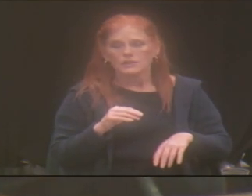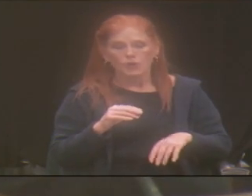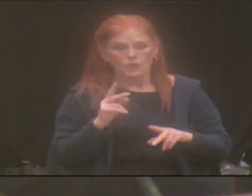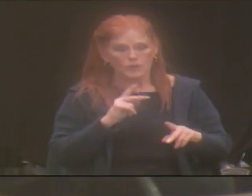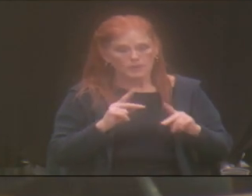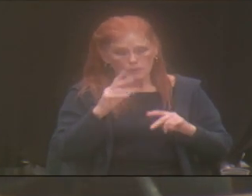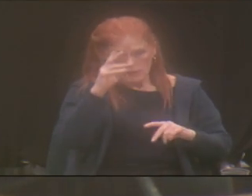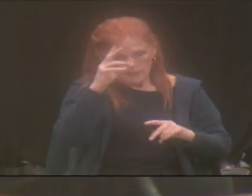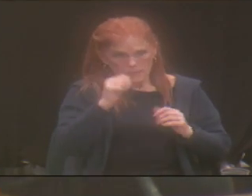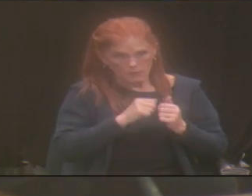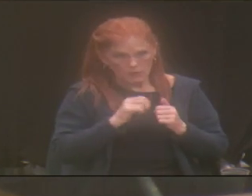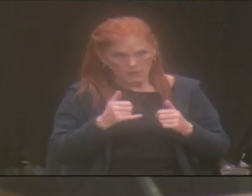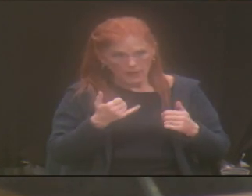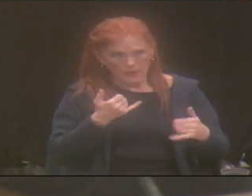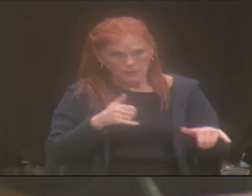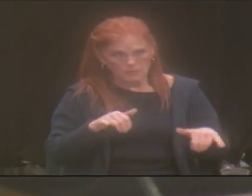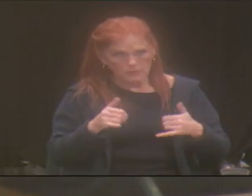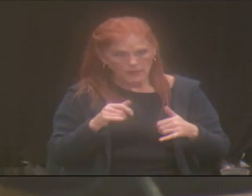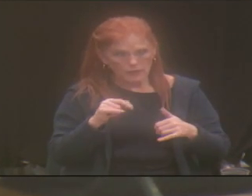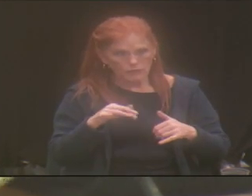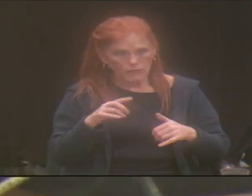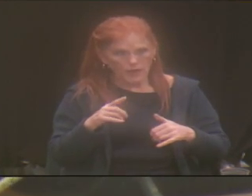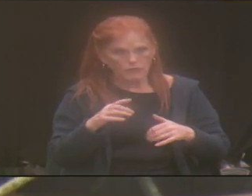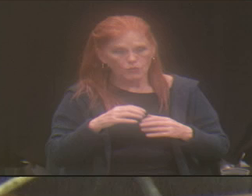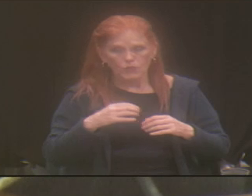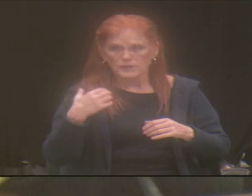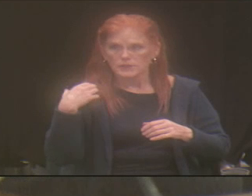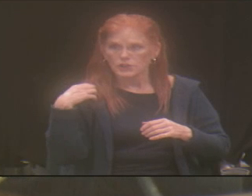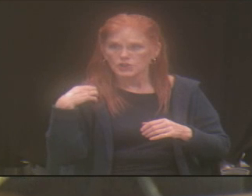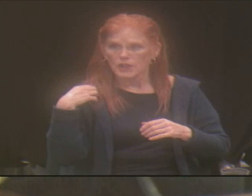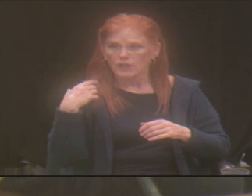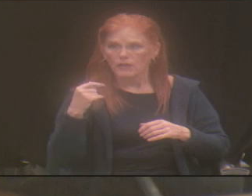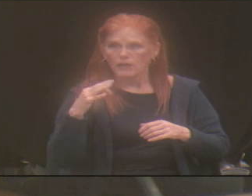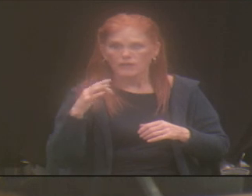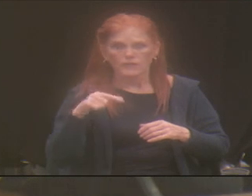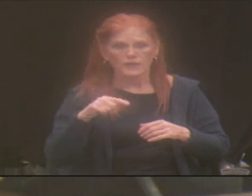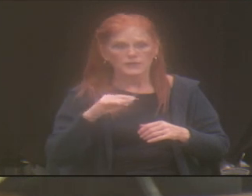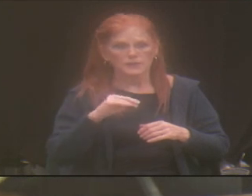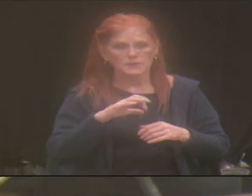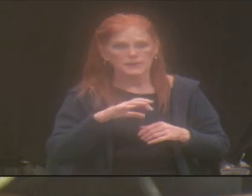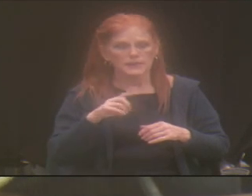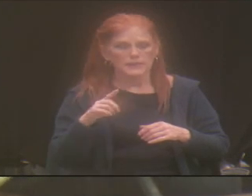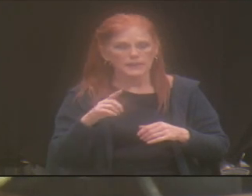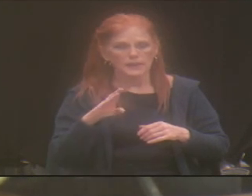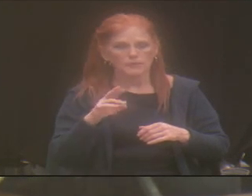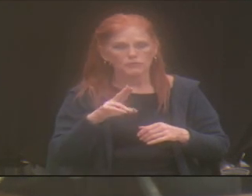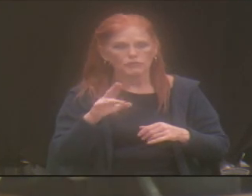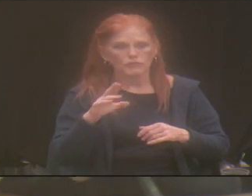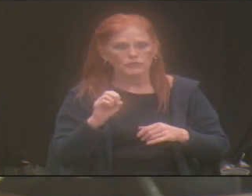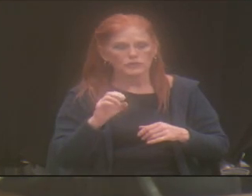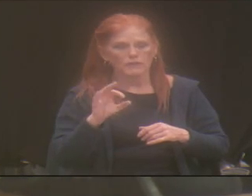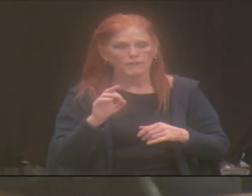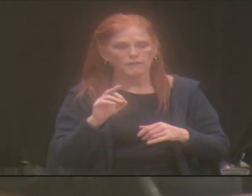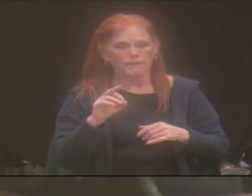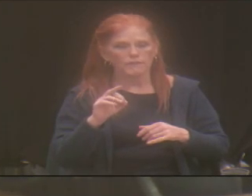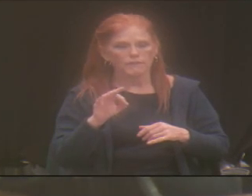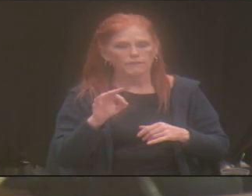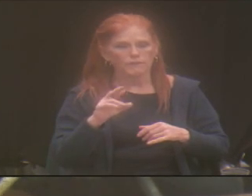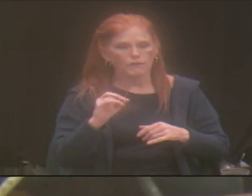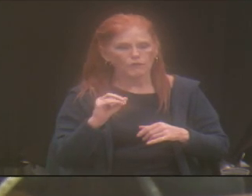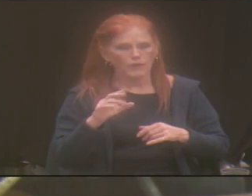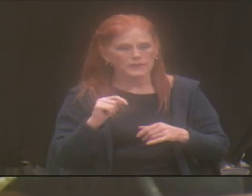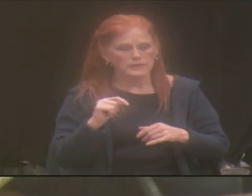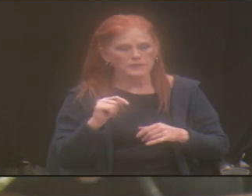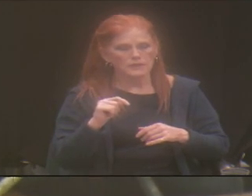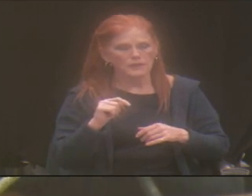those playgrounds used to be the chair of this commission many years ago, Bruce Freud. And I think we